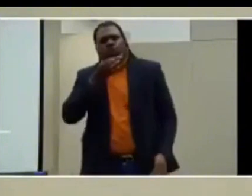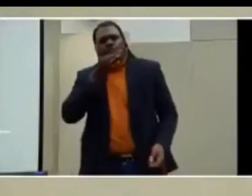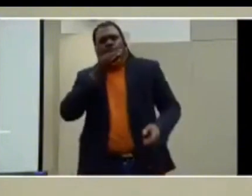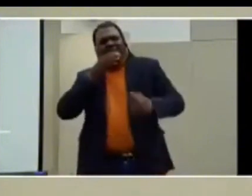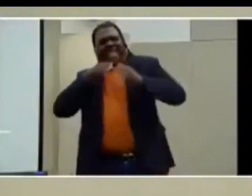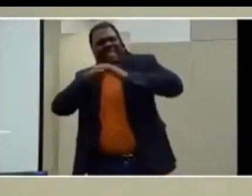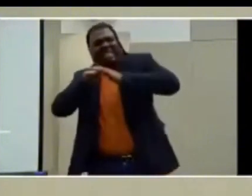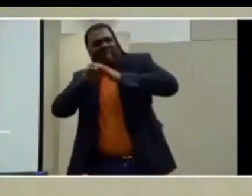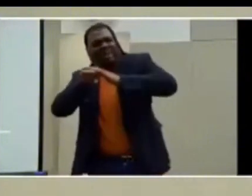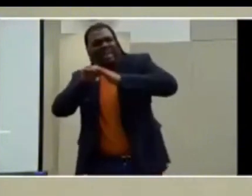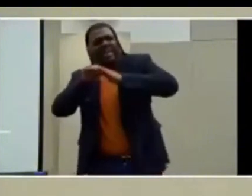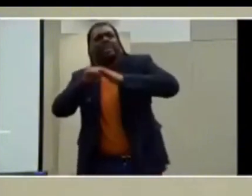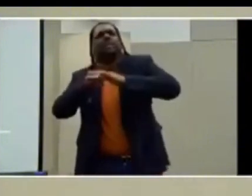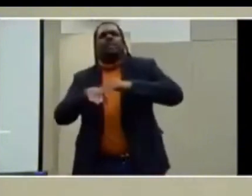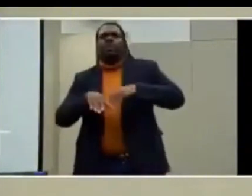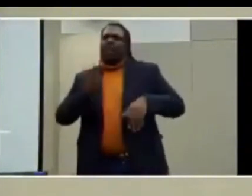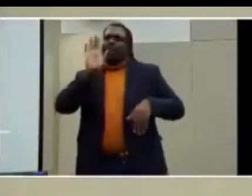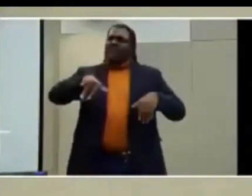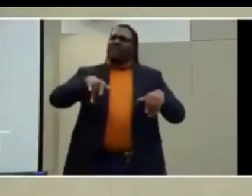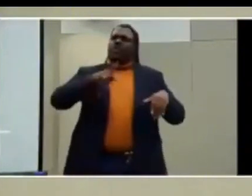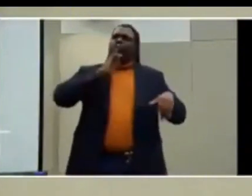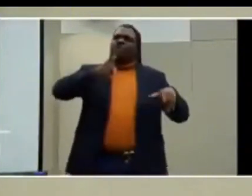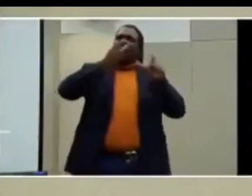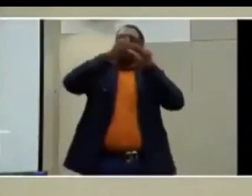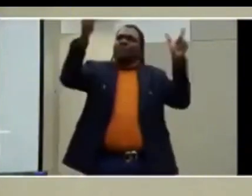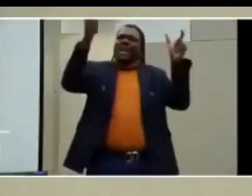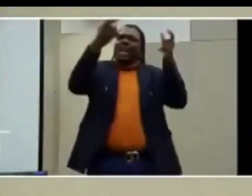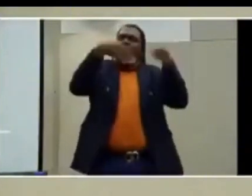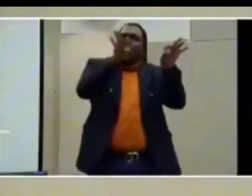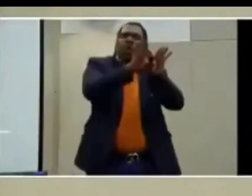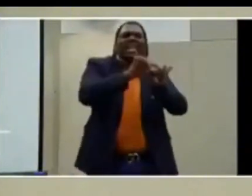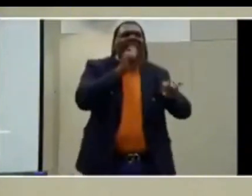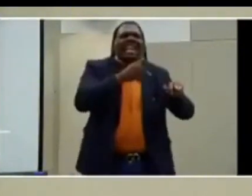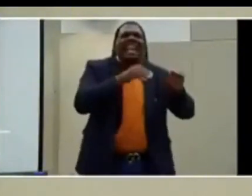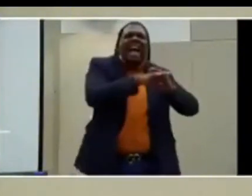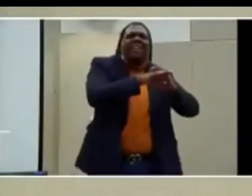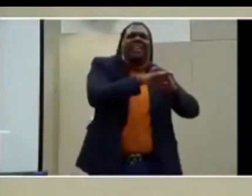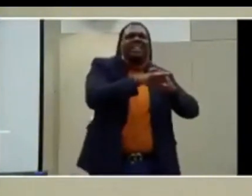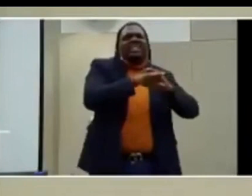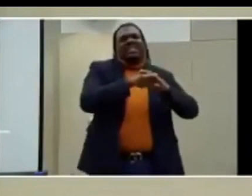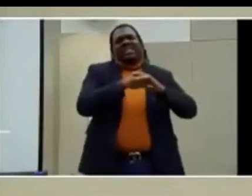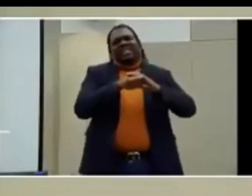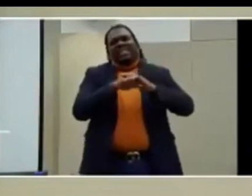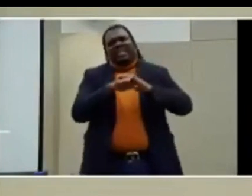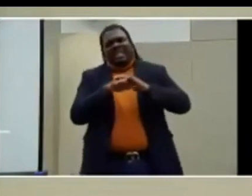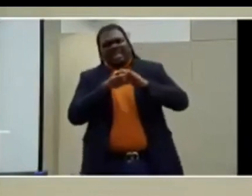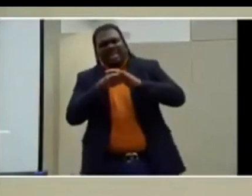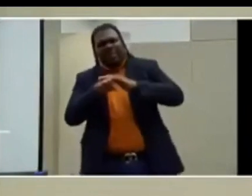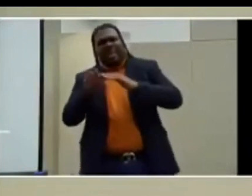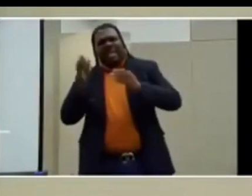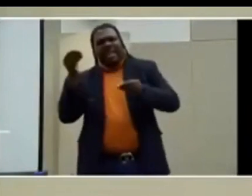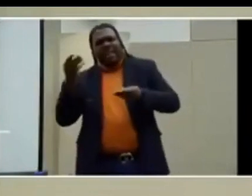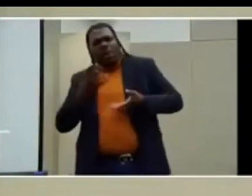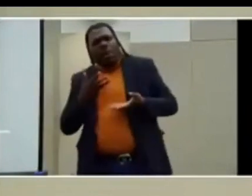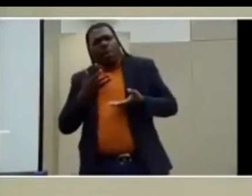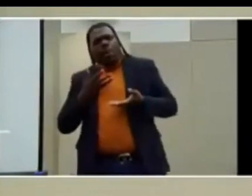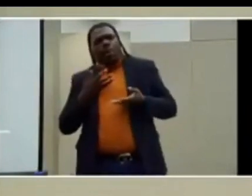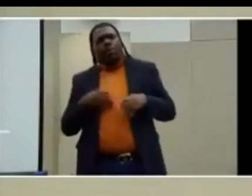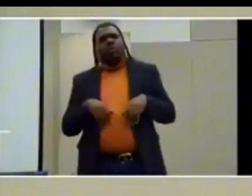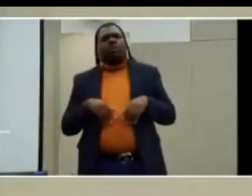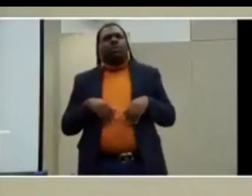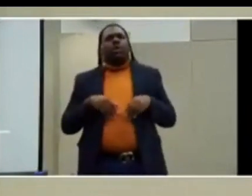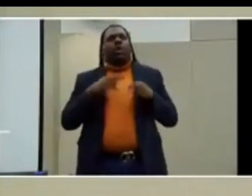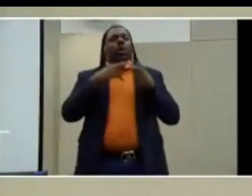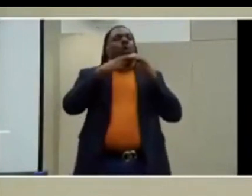from the NIH, and this is a big, big deal, not having access to the data. In fact, I would call it maybe one of the last data